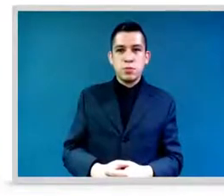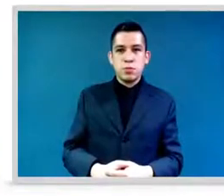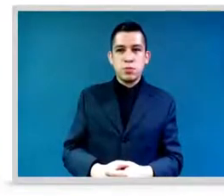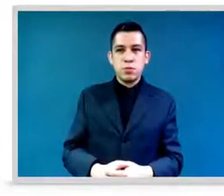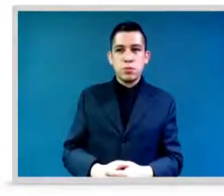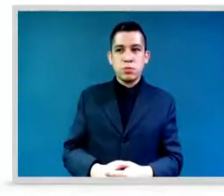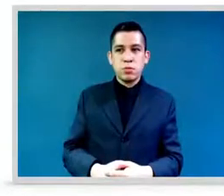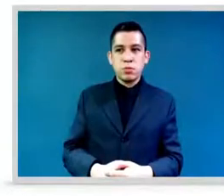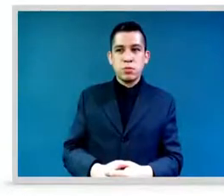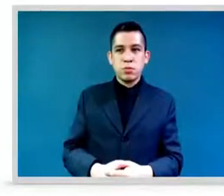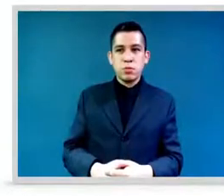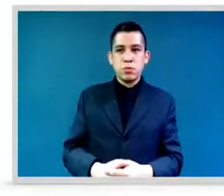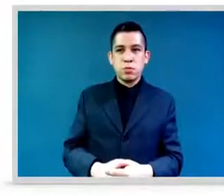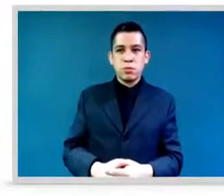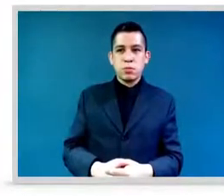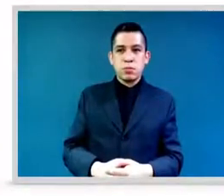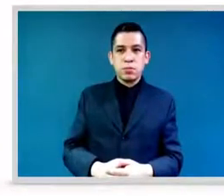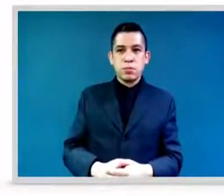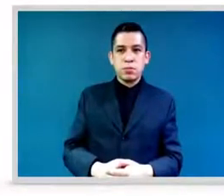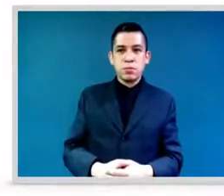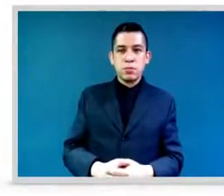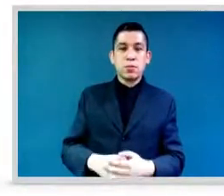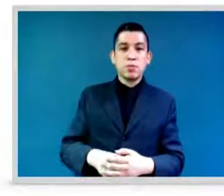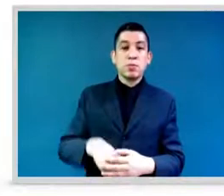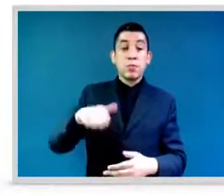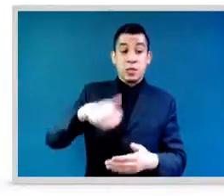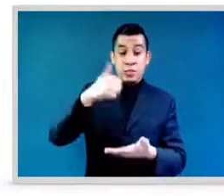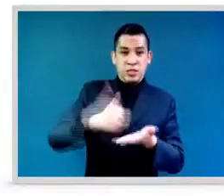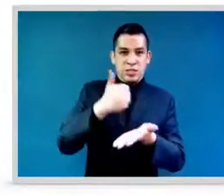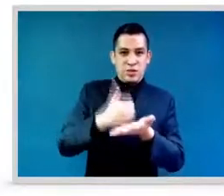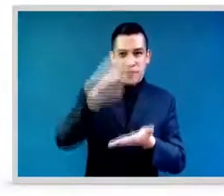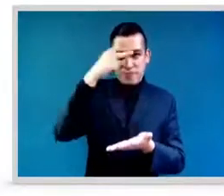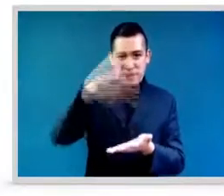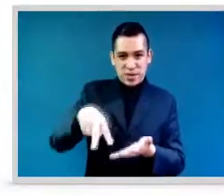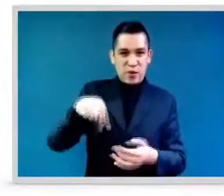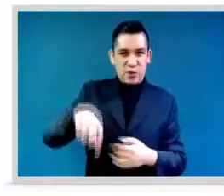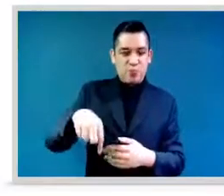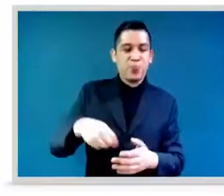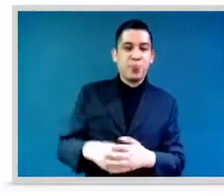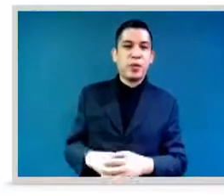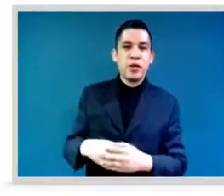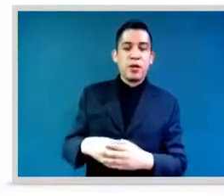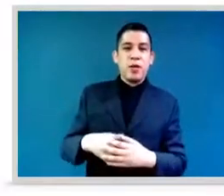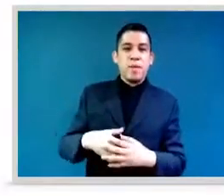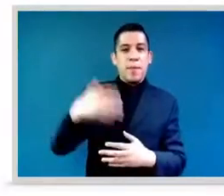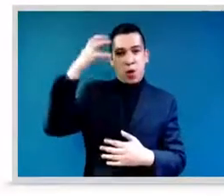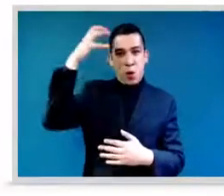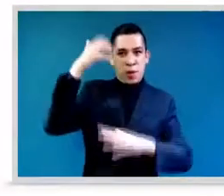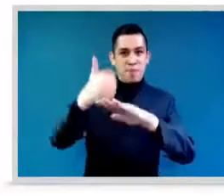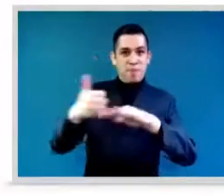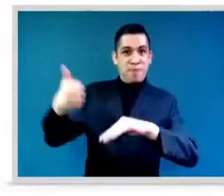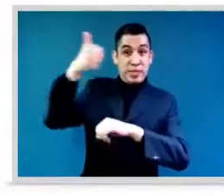The Global Equality Forum is civil society centered and places a big focus on youth and feminist movements.